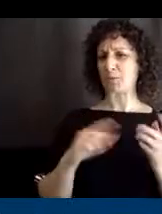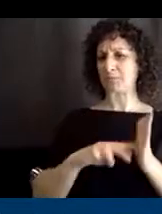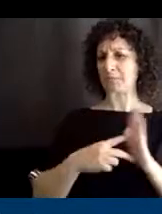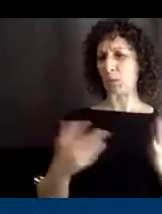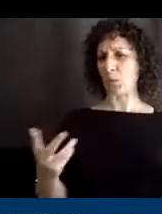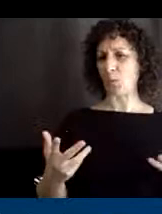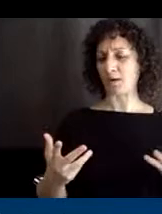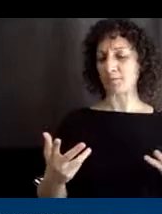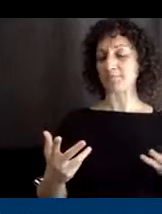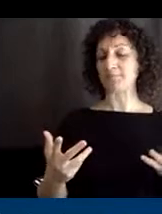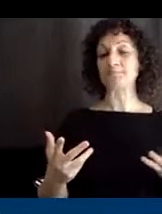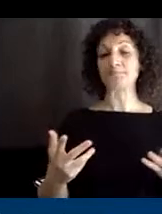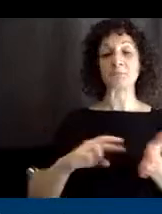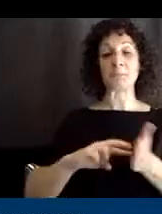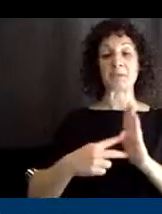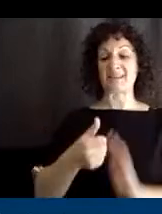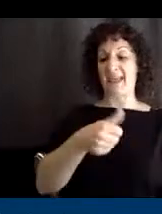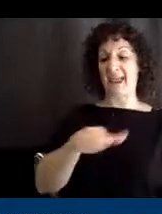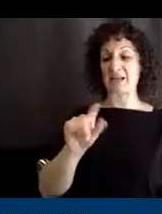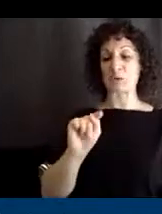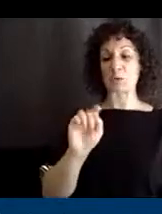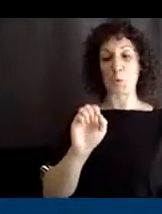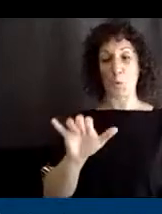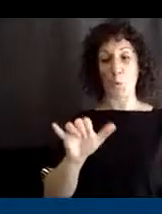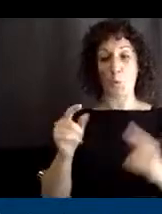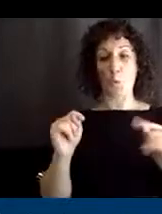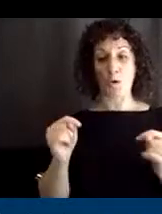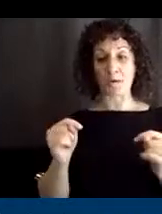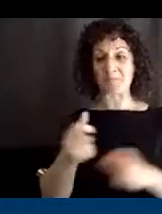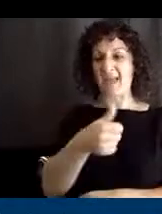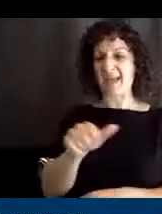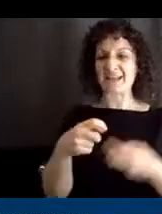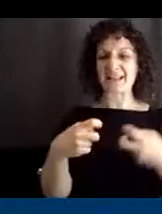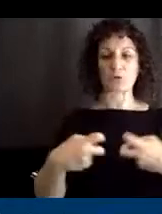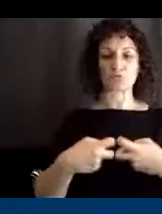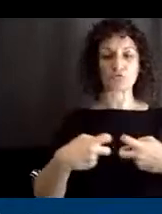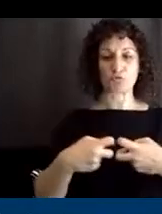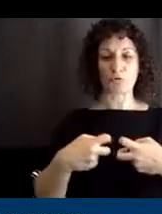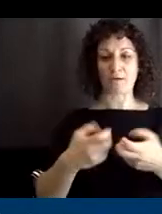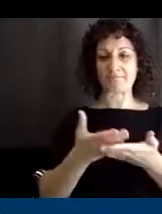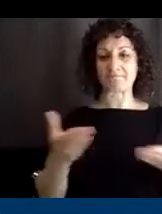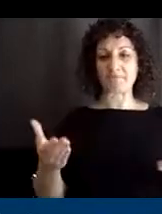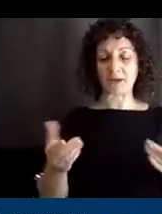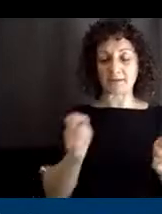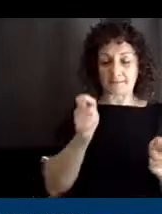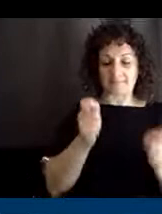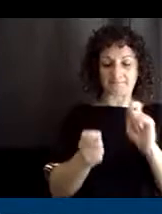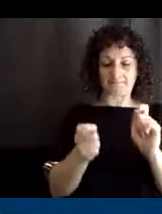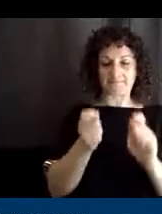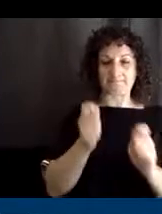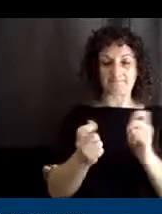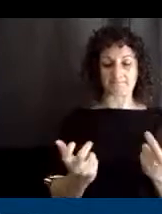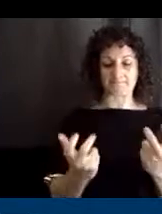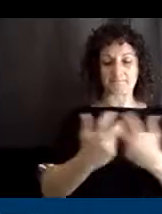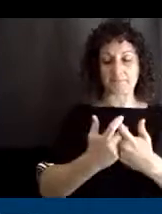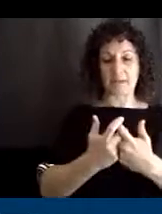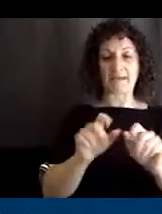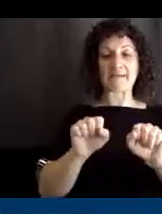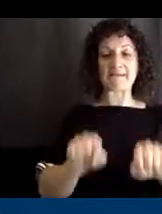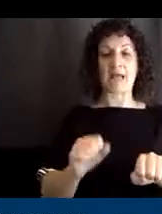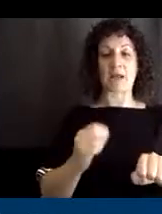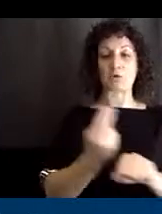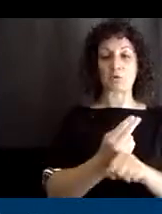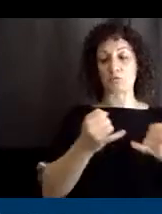Adapted toys are any toy or really any electronic that has been modified to be activated by an adaptive